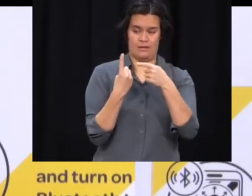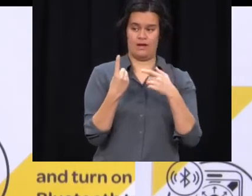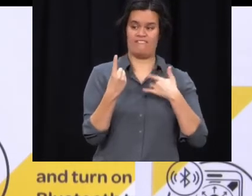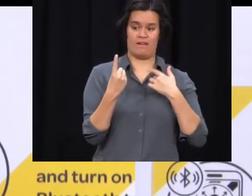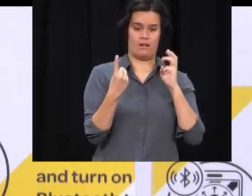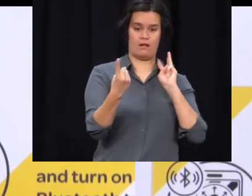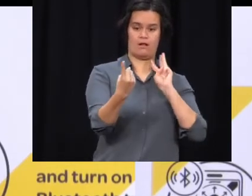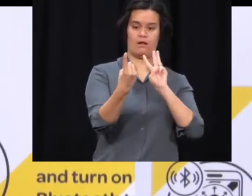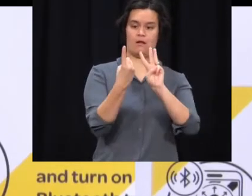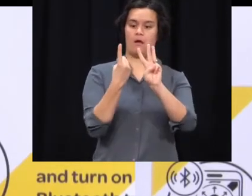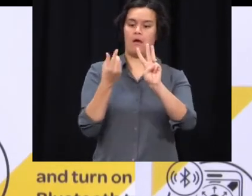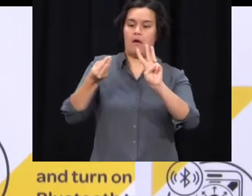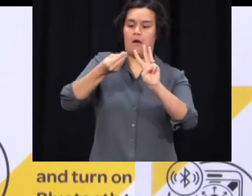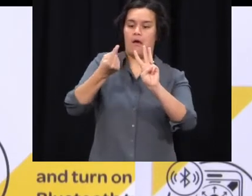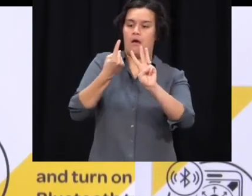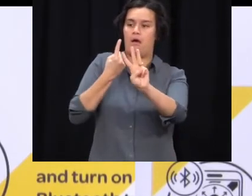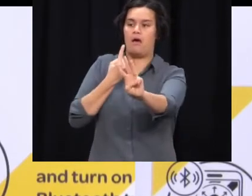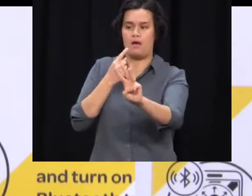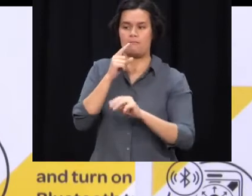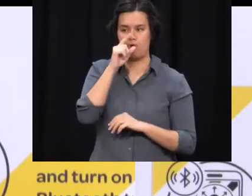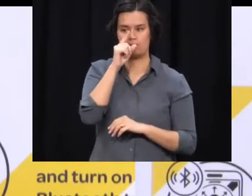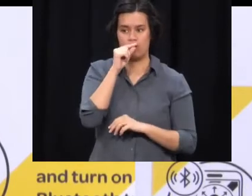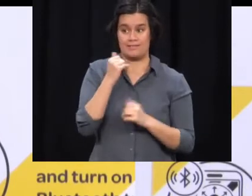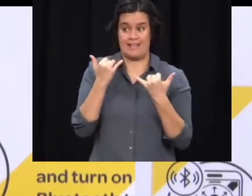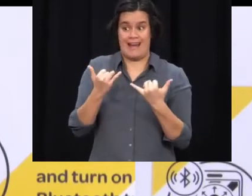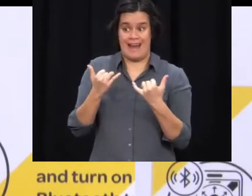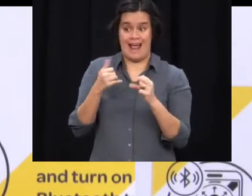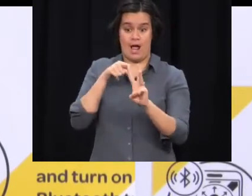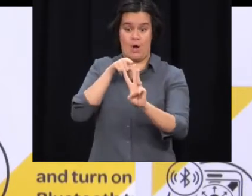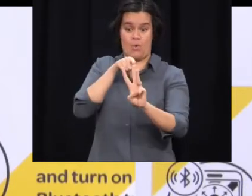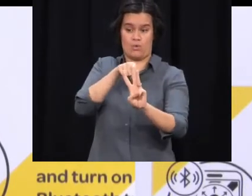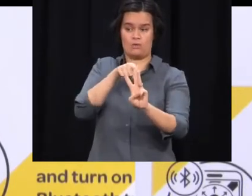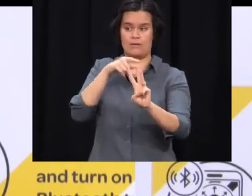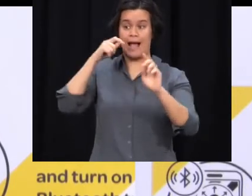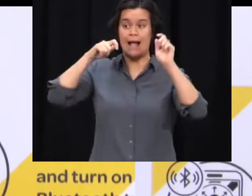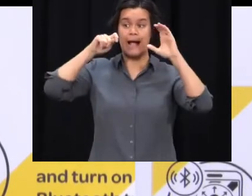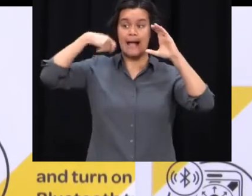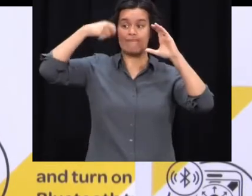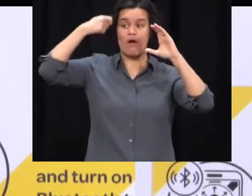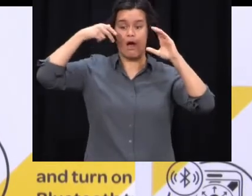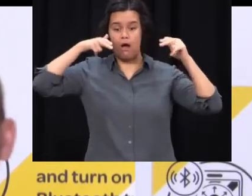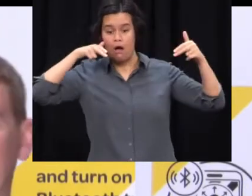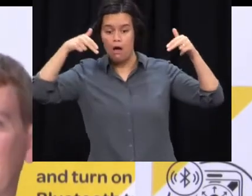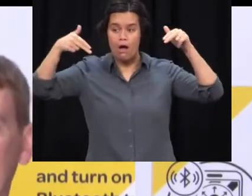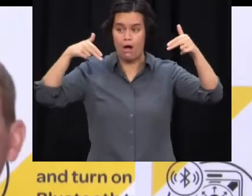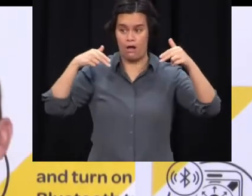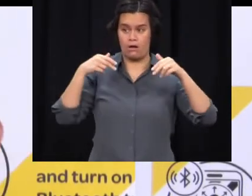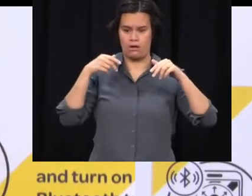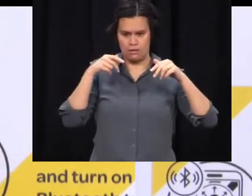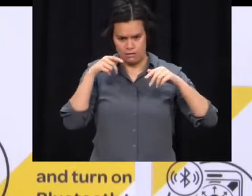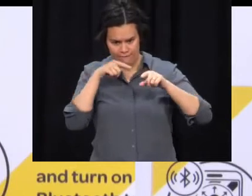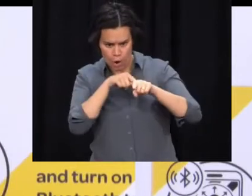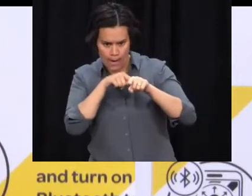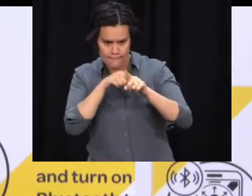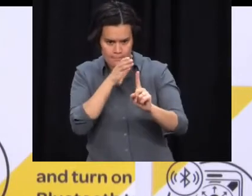police to identify and follow up each of those people just to see if they may be part of the existing outbreak. There's an active line that you are